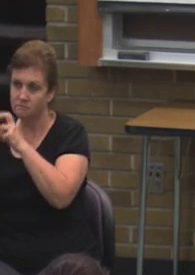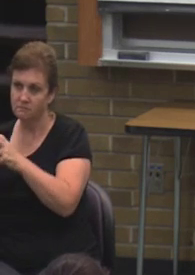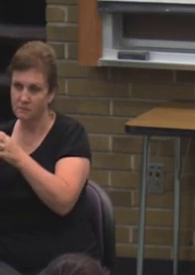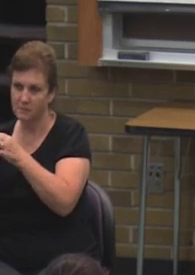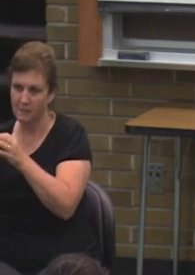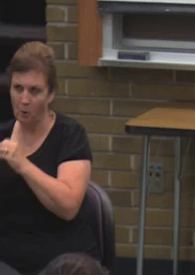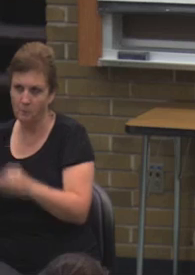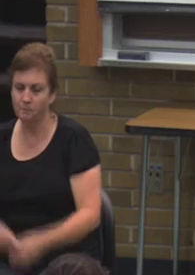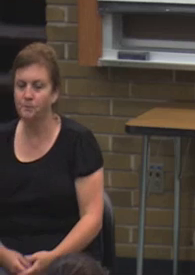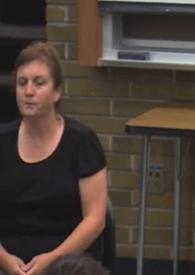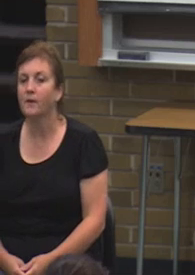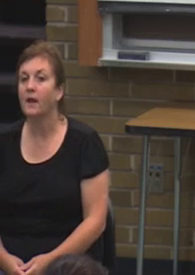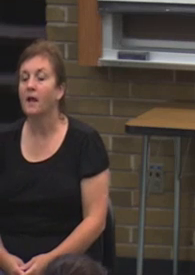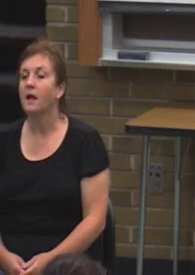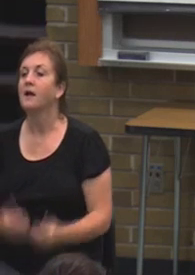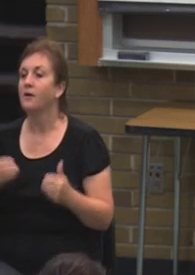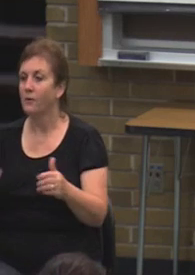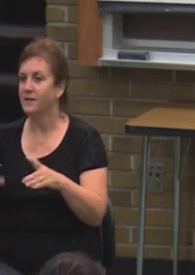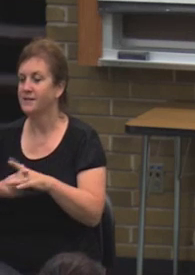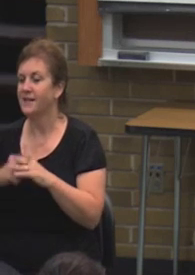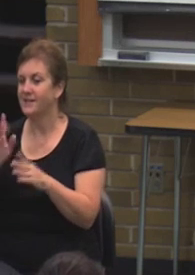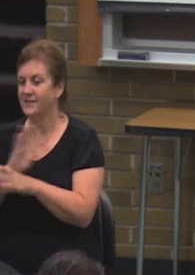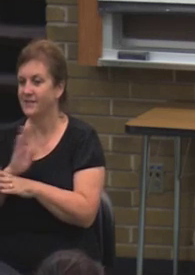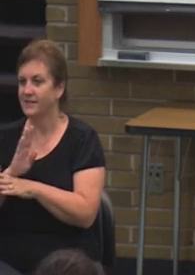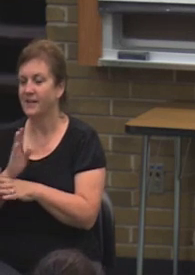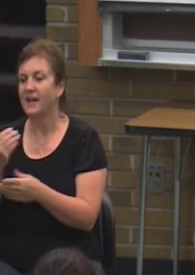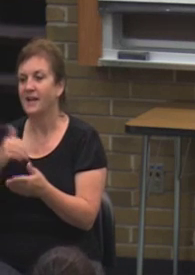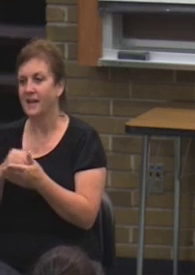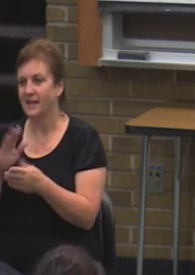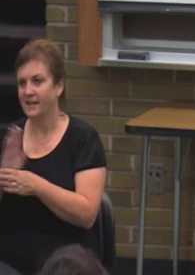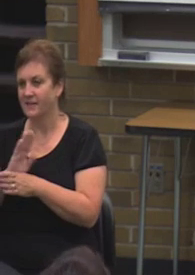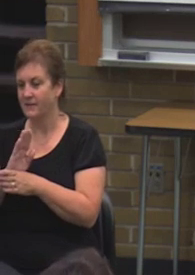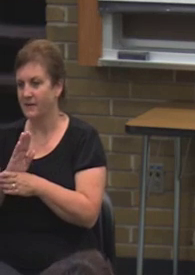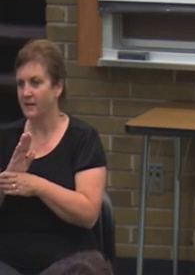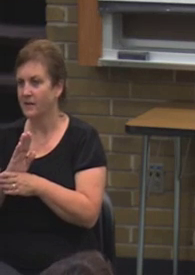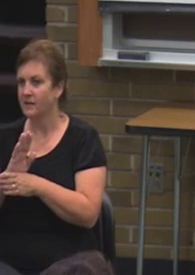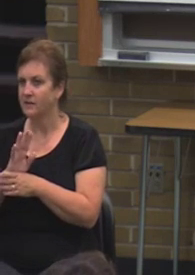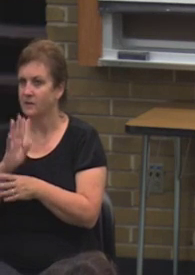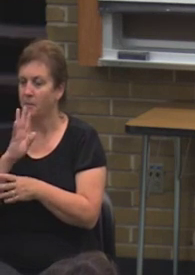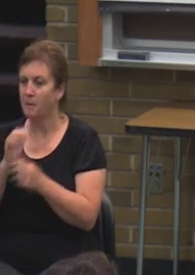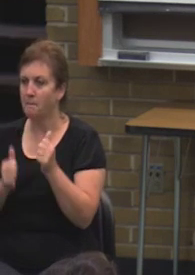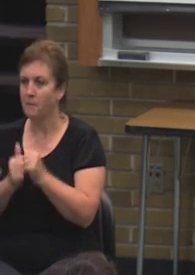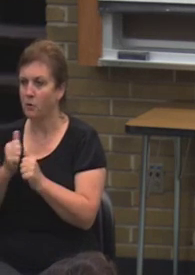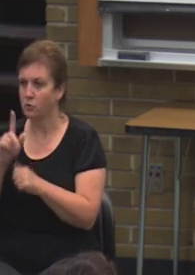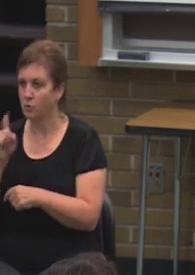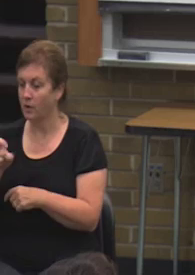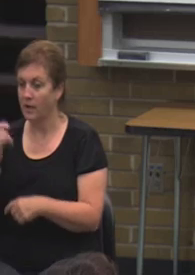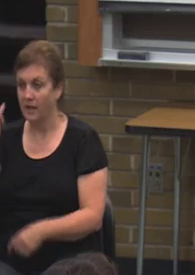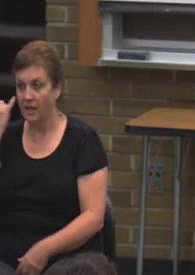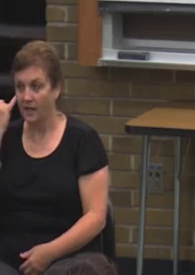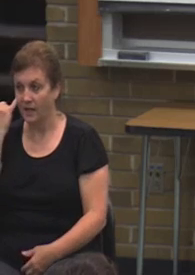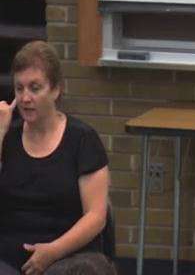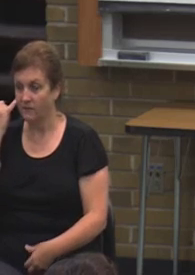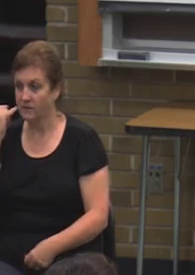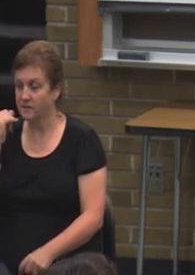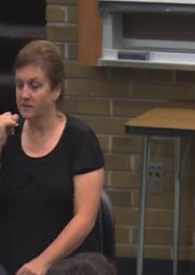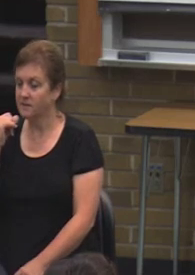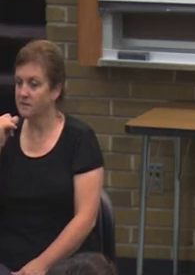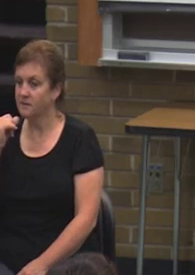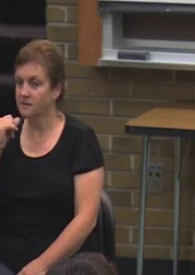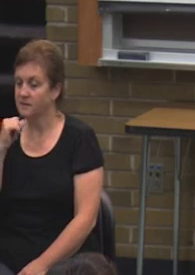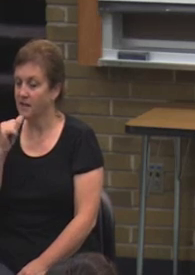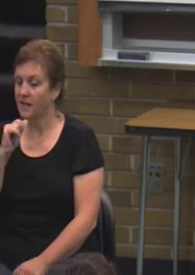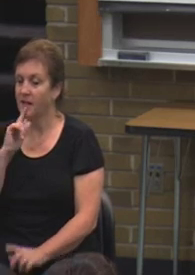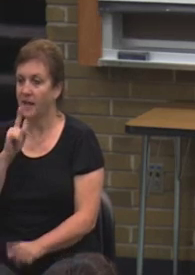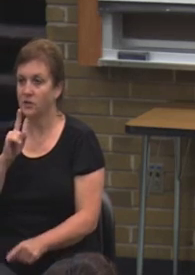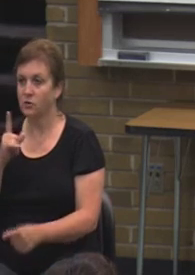what we're going to do is we're going to go ahead and get started with the video. Again, the video will address most of your questions. If it does not address your question, feel free to